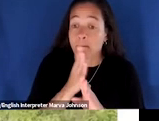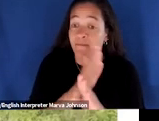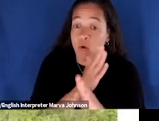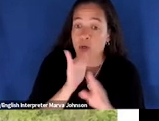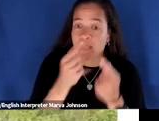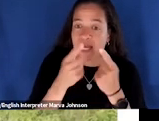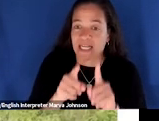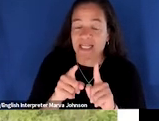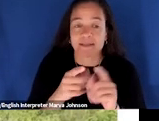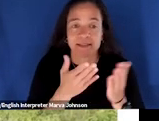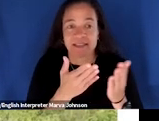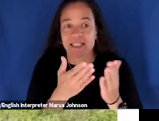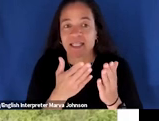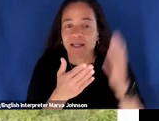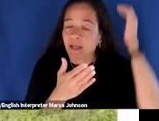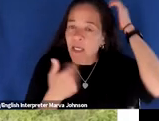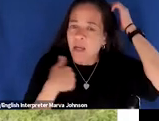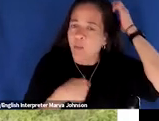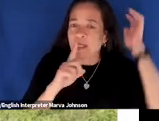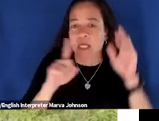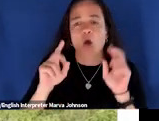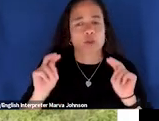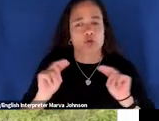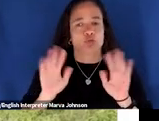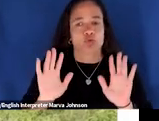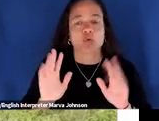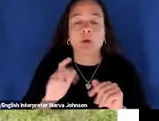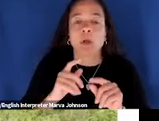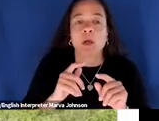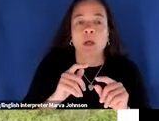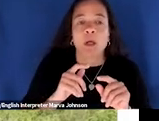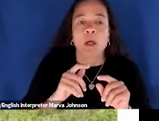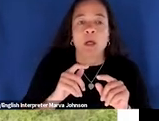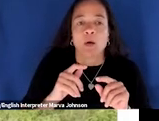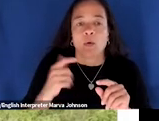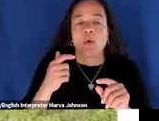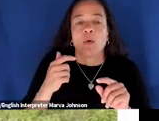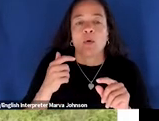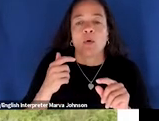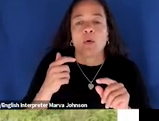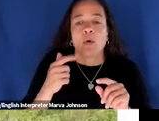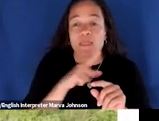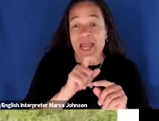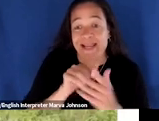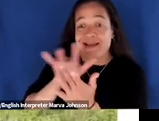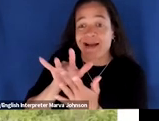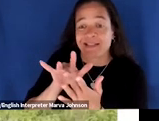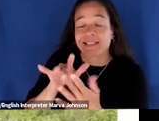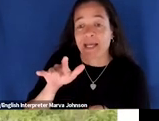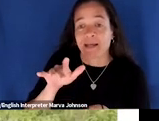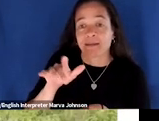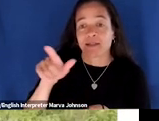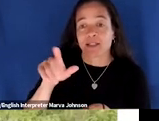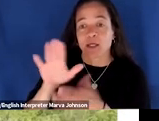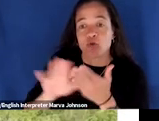are neutral contacted the university of florida and asked if they could offset um my talk offset